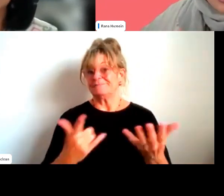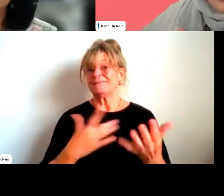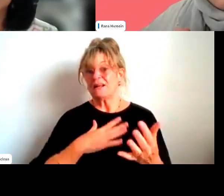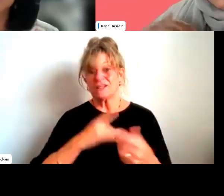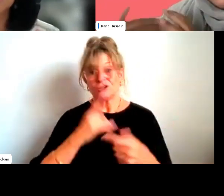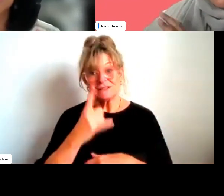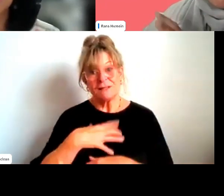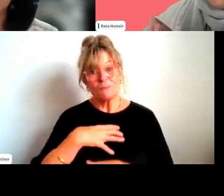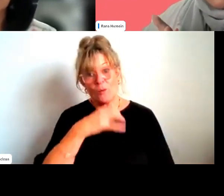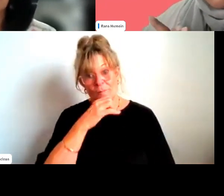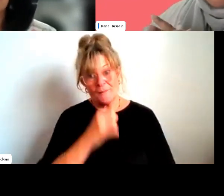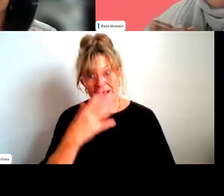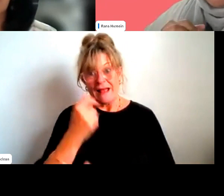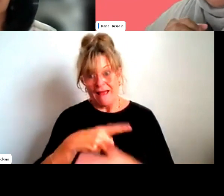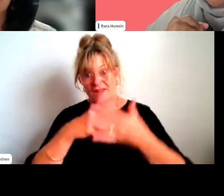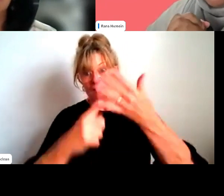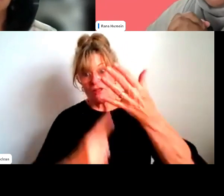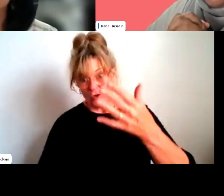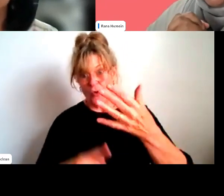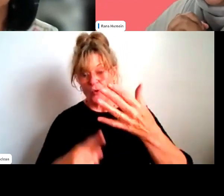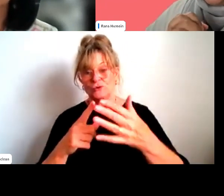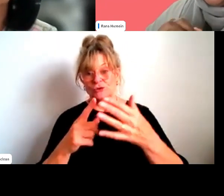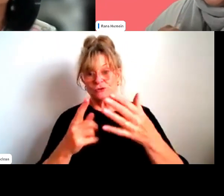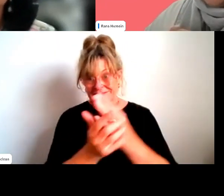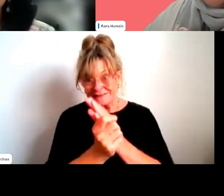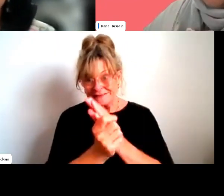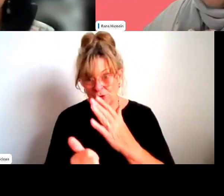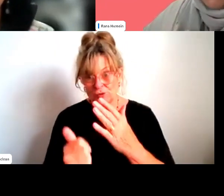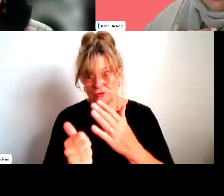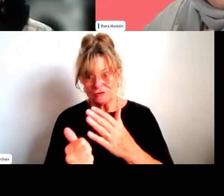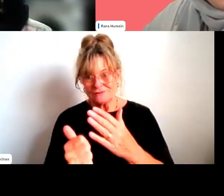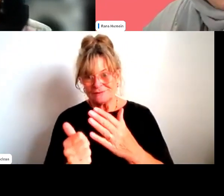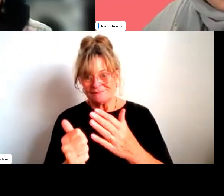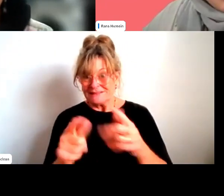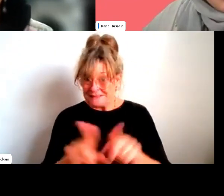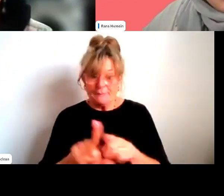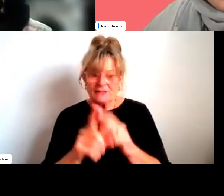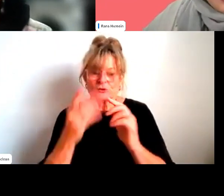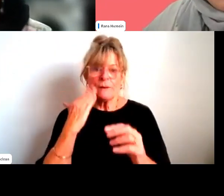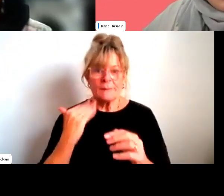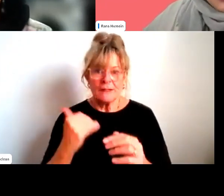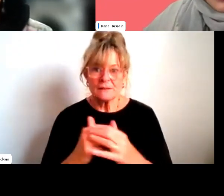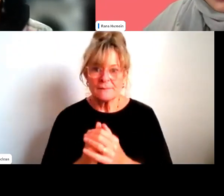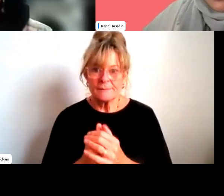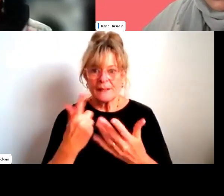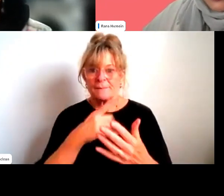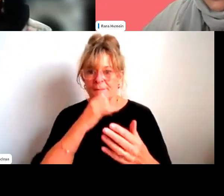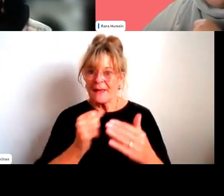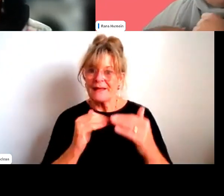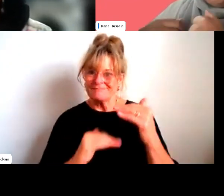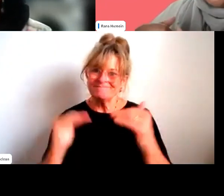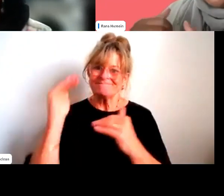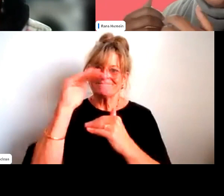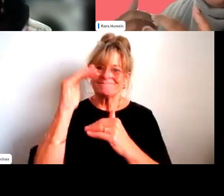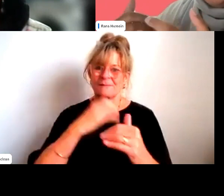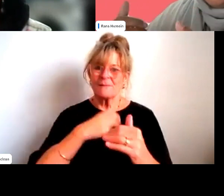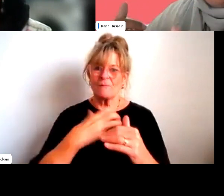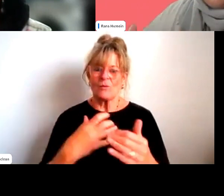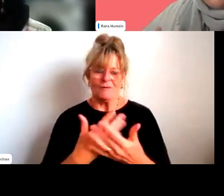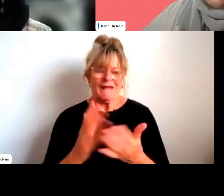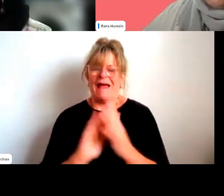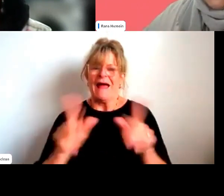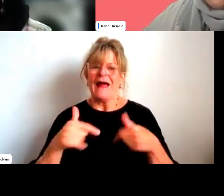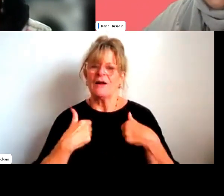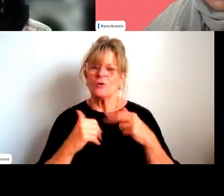as well as women, you know, and I think that's what I'm interested in is how do we, how do we build in